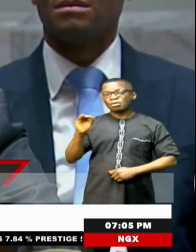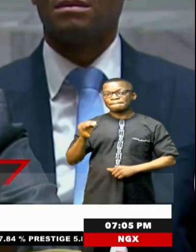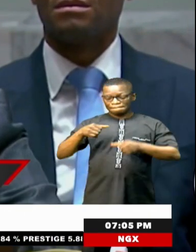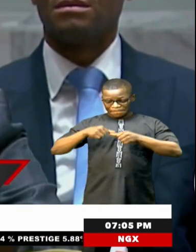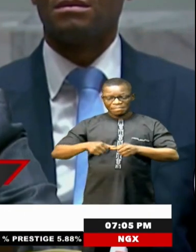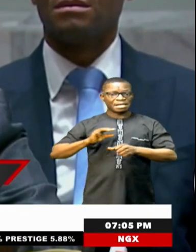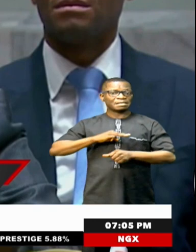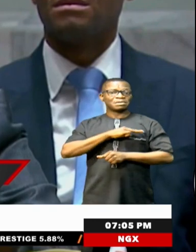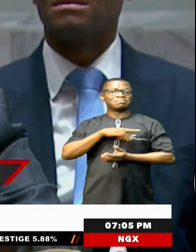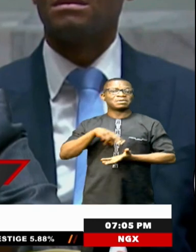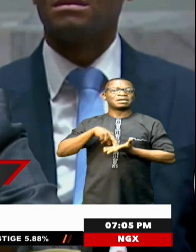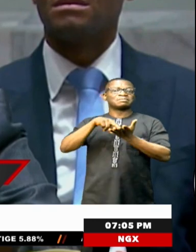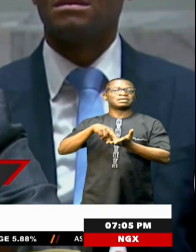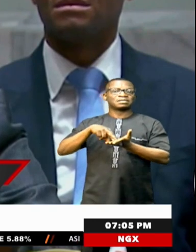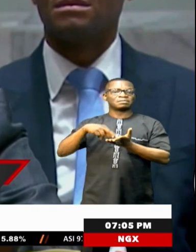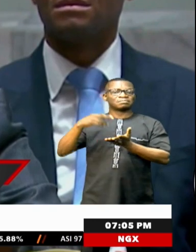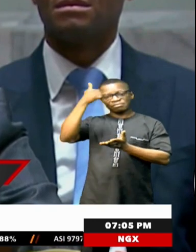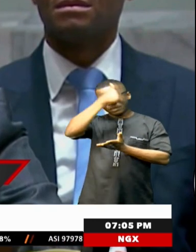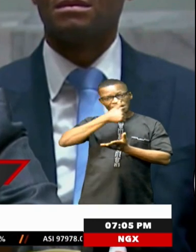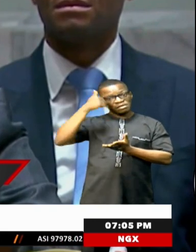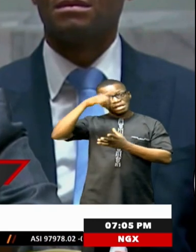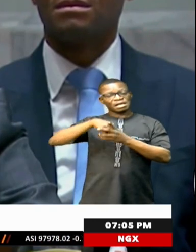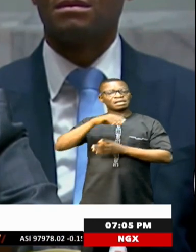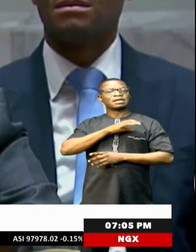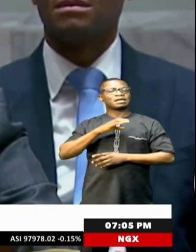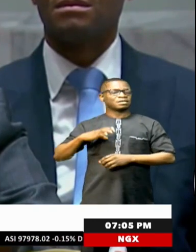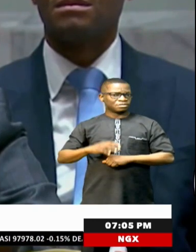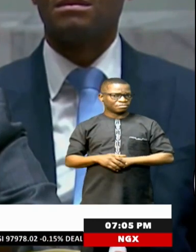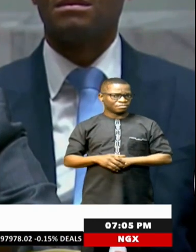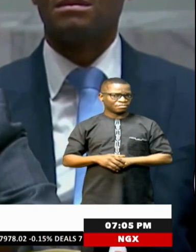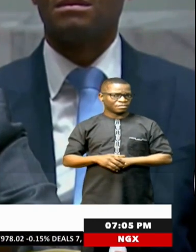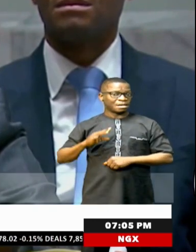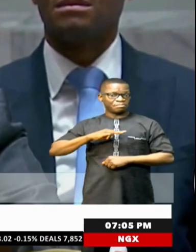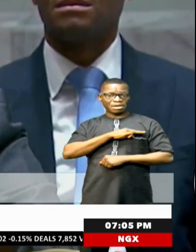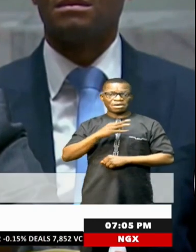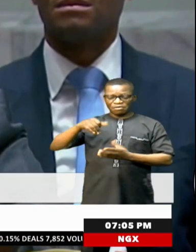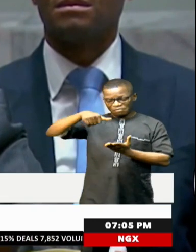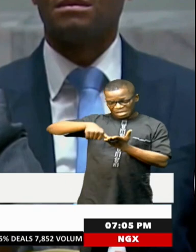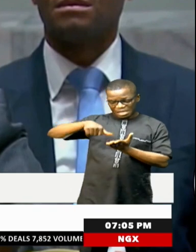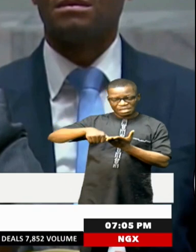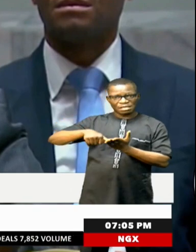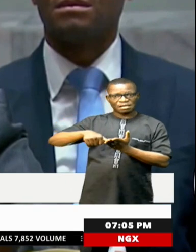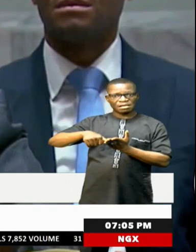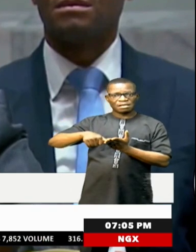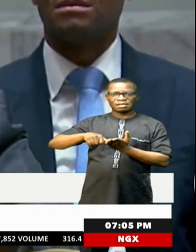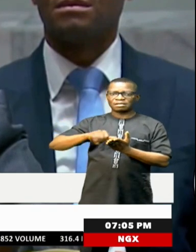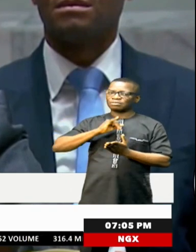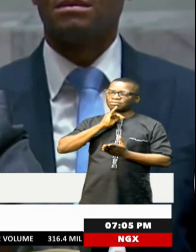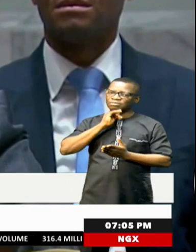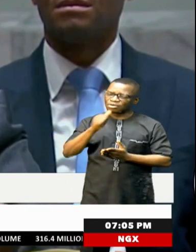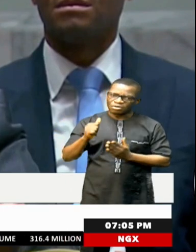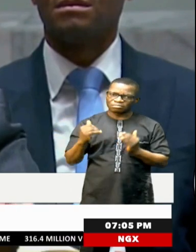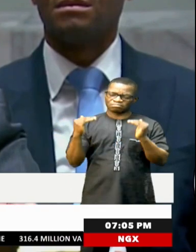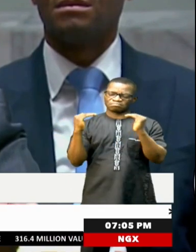representing Africa in the Security Council, and the number of elected members from the continent is not in proportion